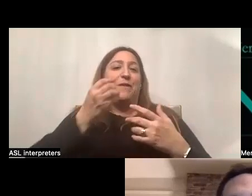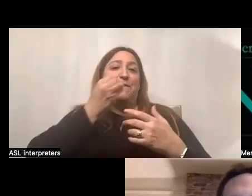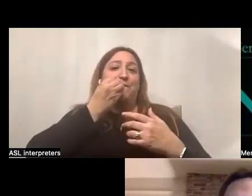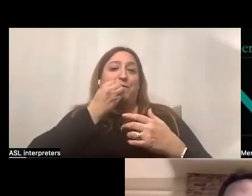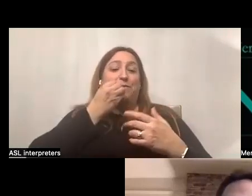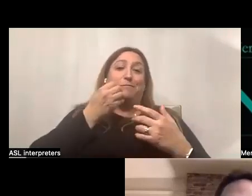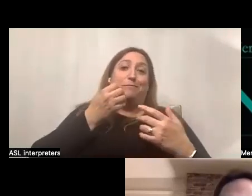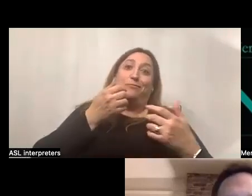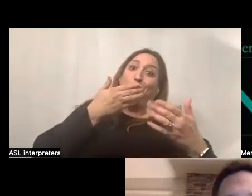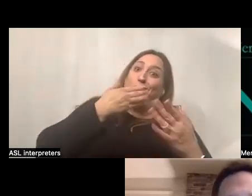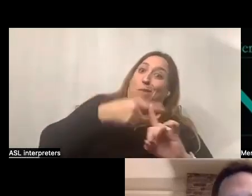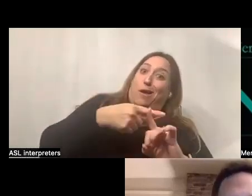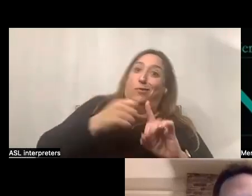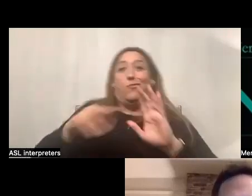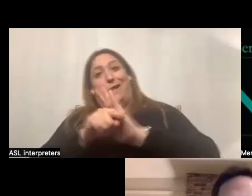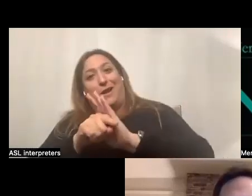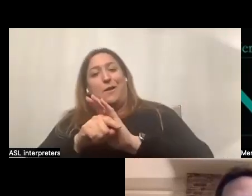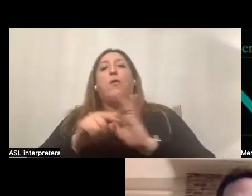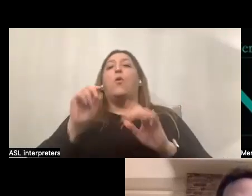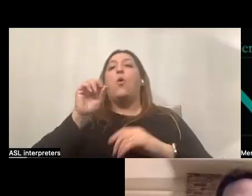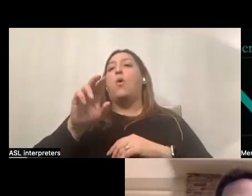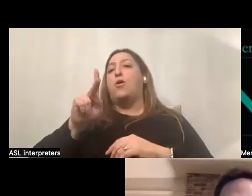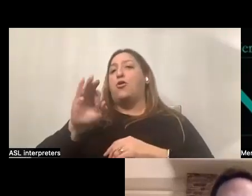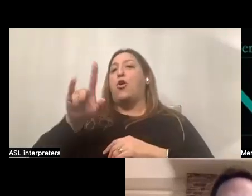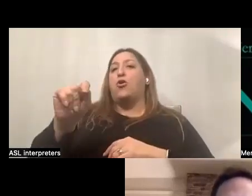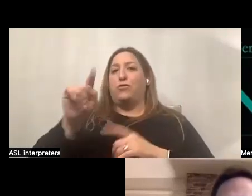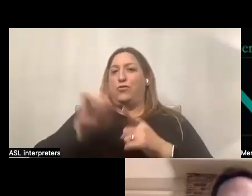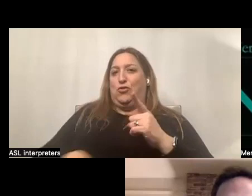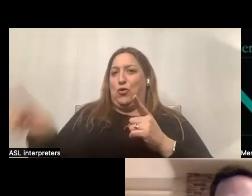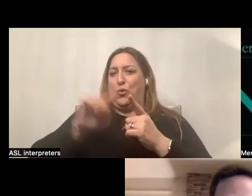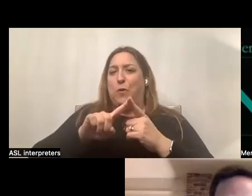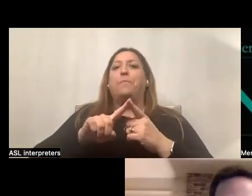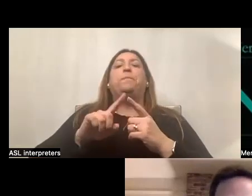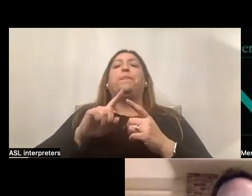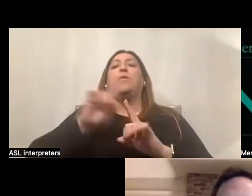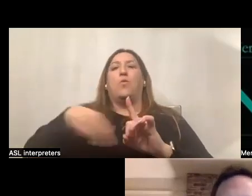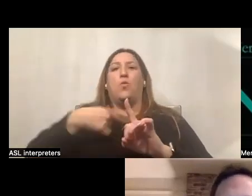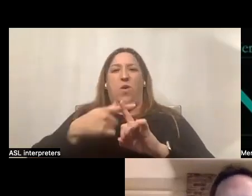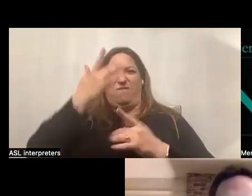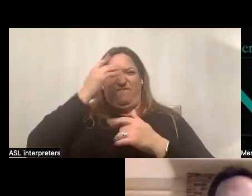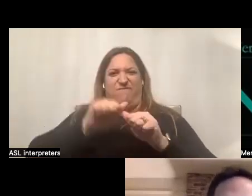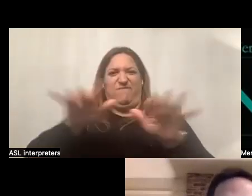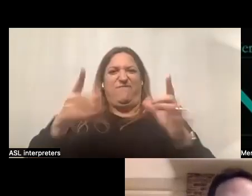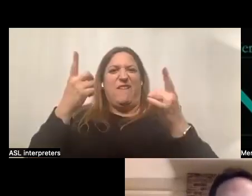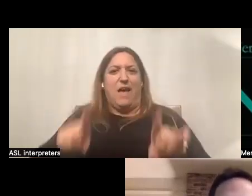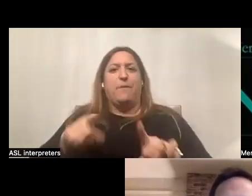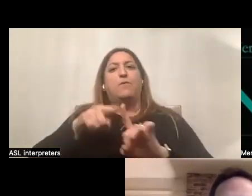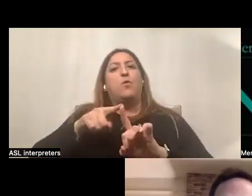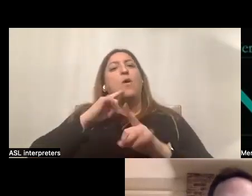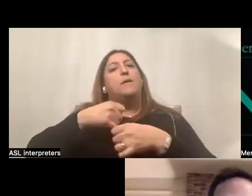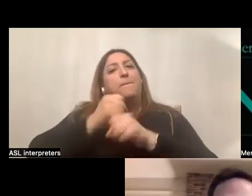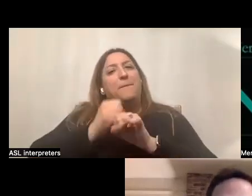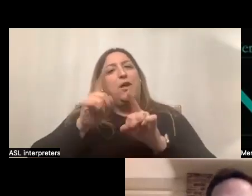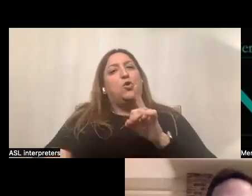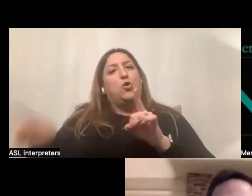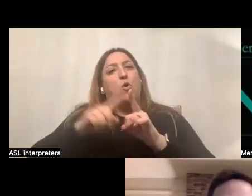Um, another example could be Kurt's circle. His circle formed during the middle of the height of the pandemic. Kurt wanted to create a circle because he wanted to work